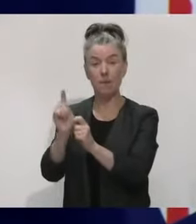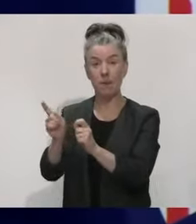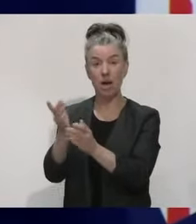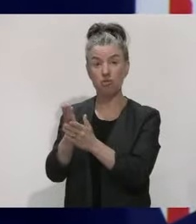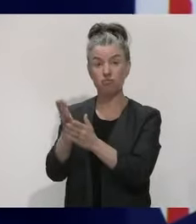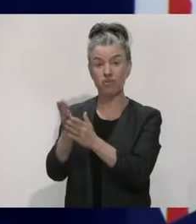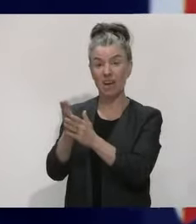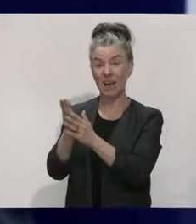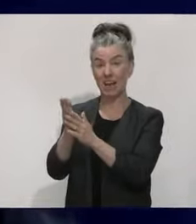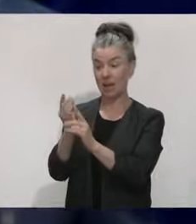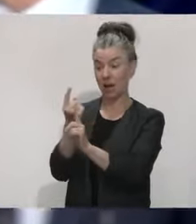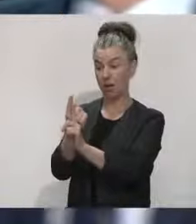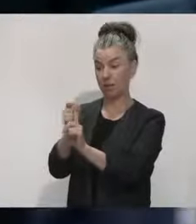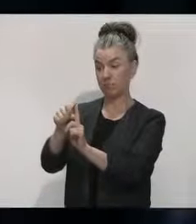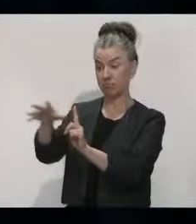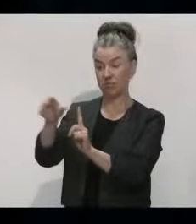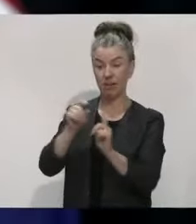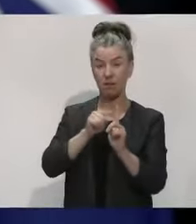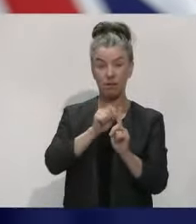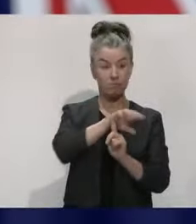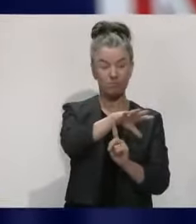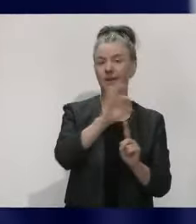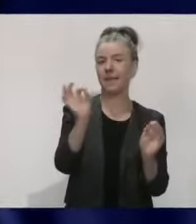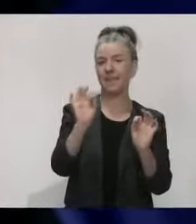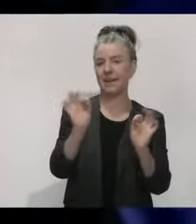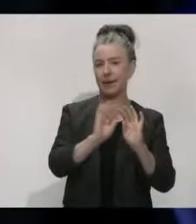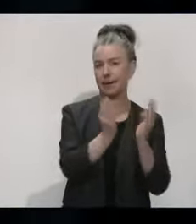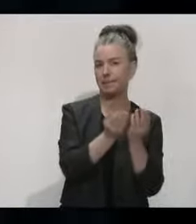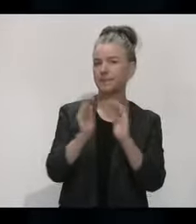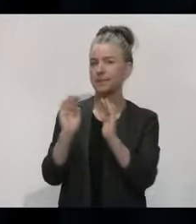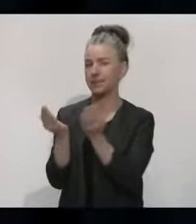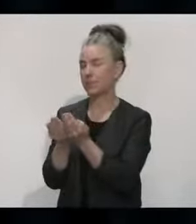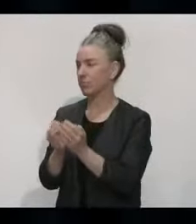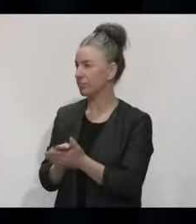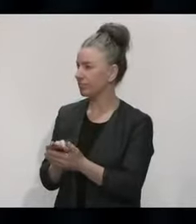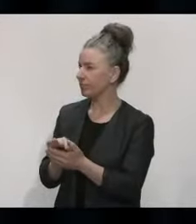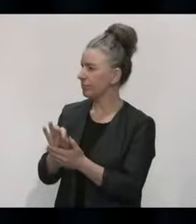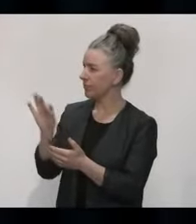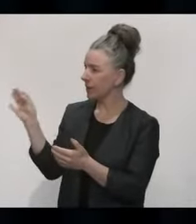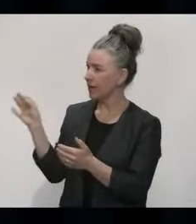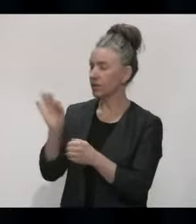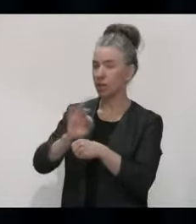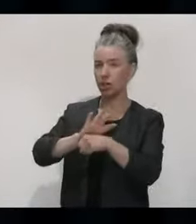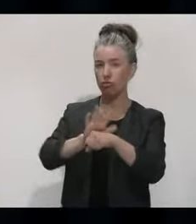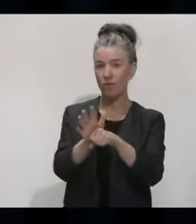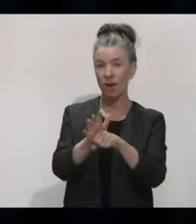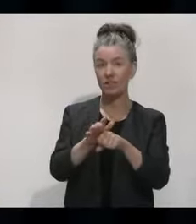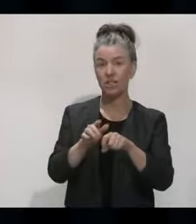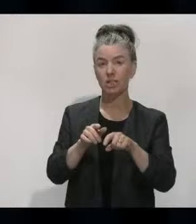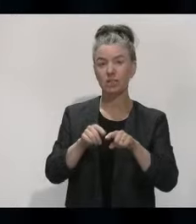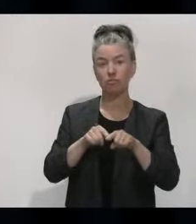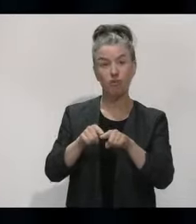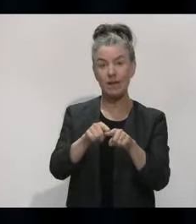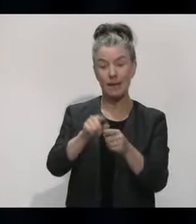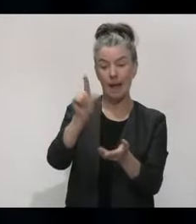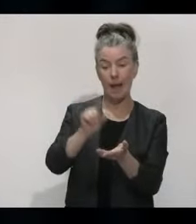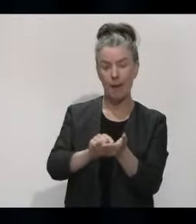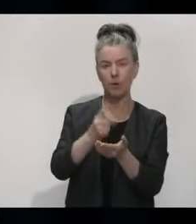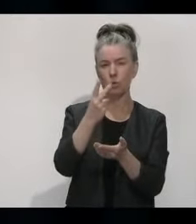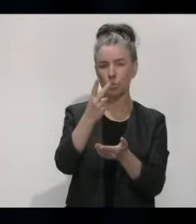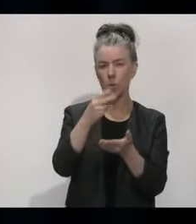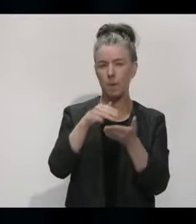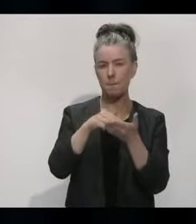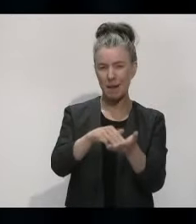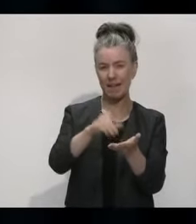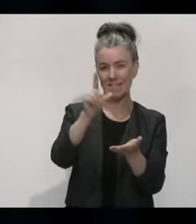beyond those cases. We'll do the last few questions. over here. Just on the COVID-19 Tracer app, so you've got two million people who have downloaded it. And yesterday